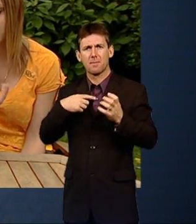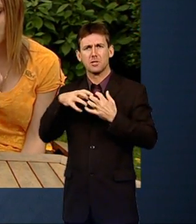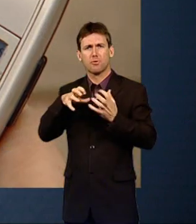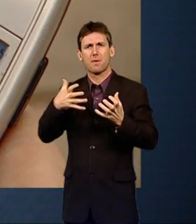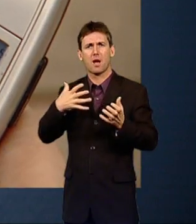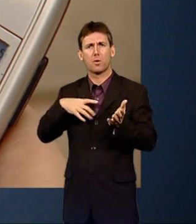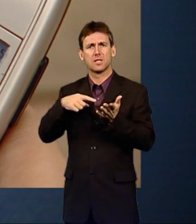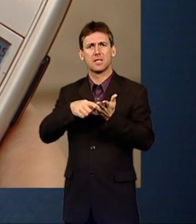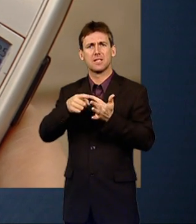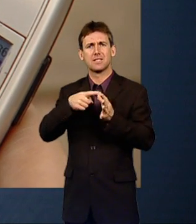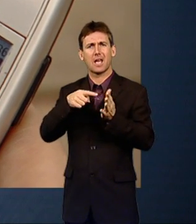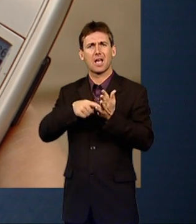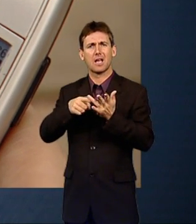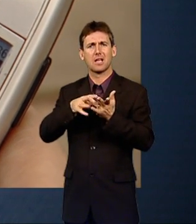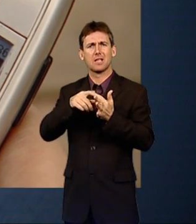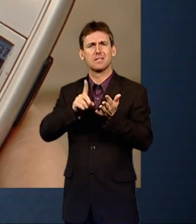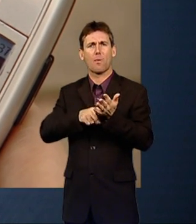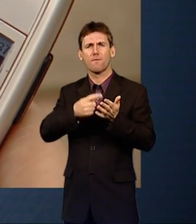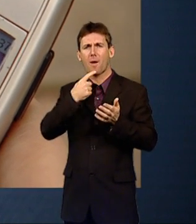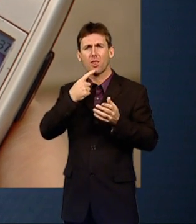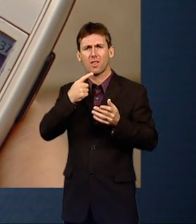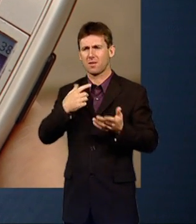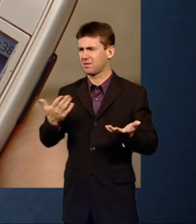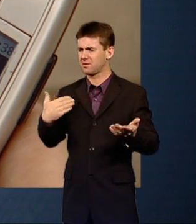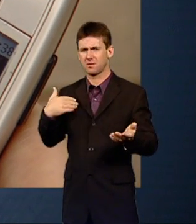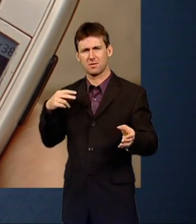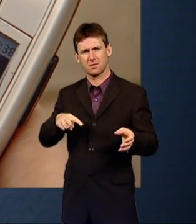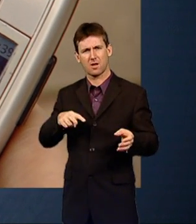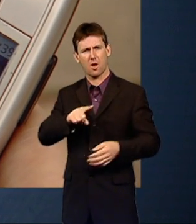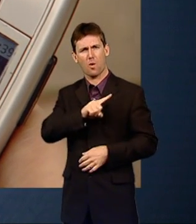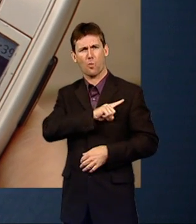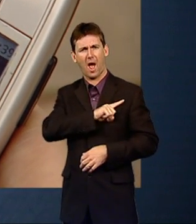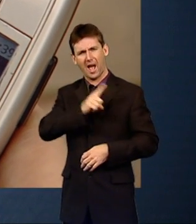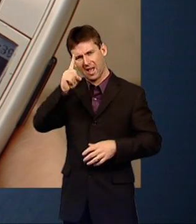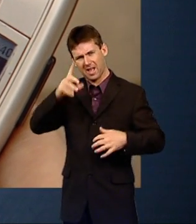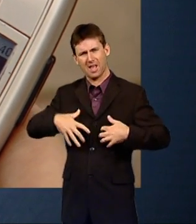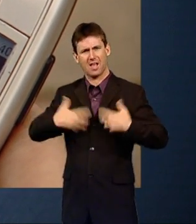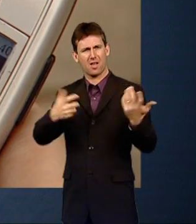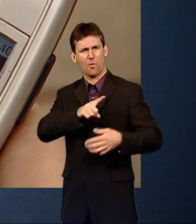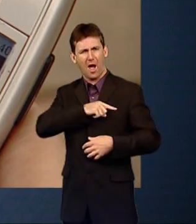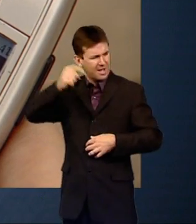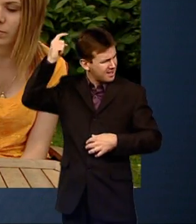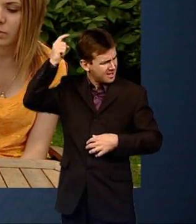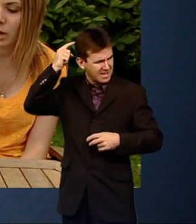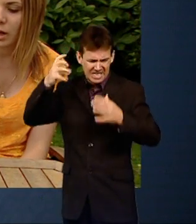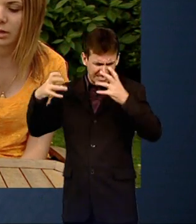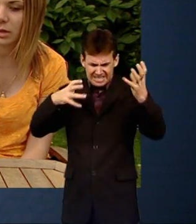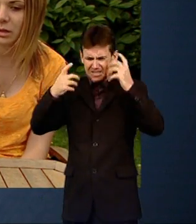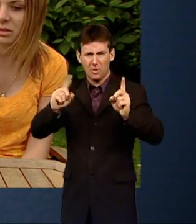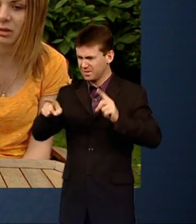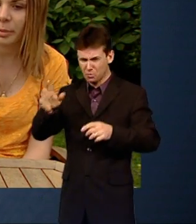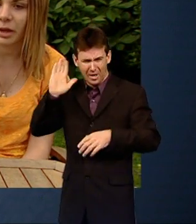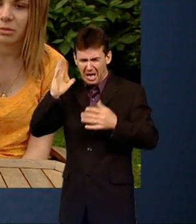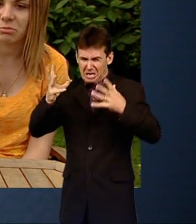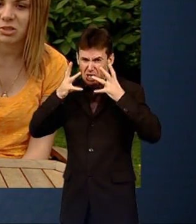towel. I just put a tea towel in my mouth. But why were you in such a rage? What was going on in your head? I can't